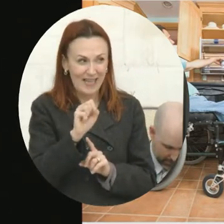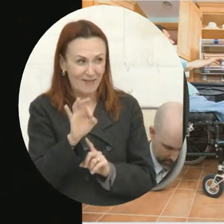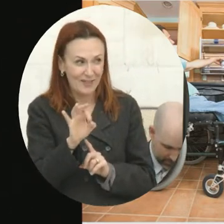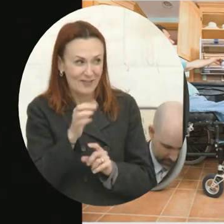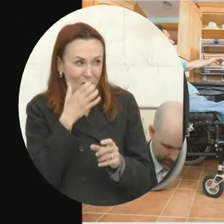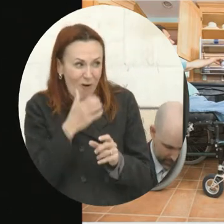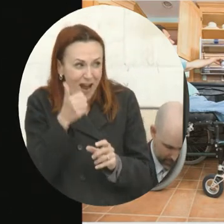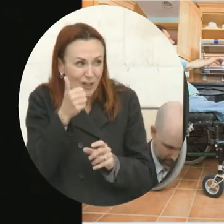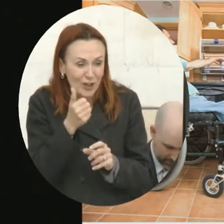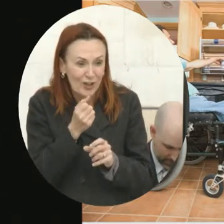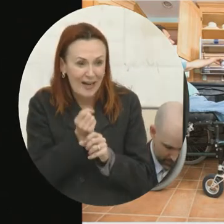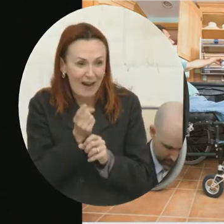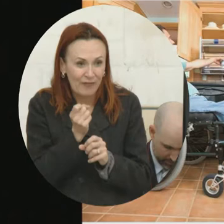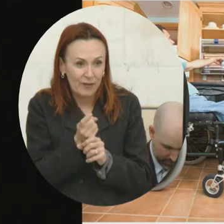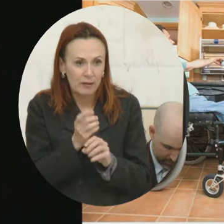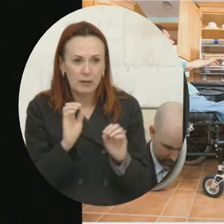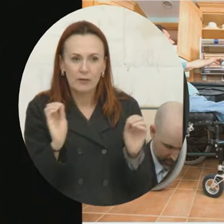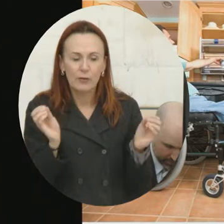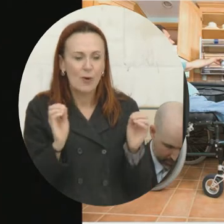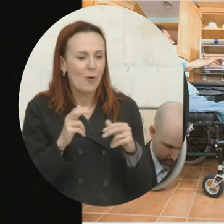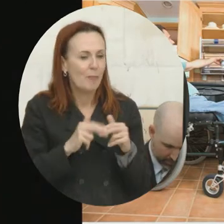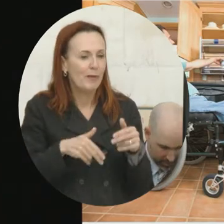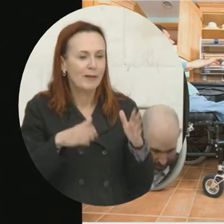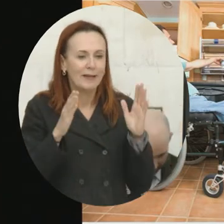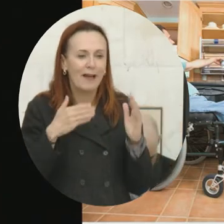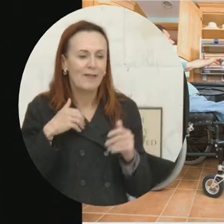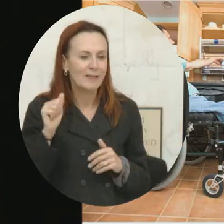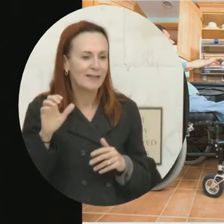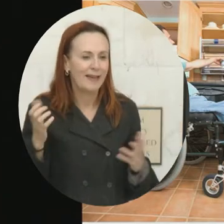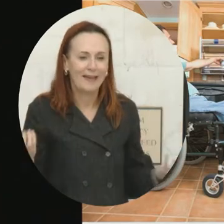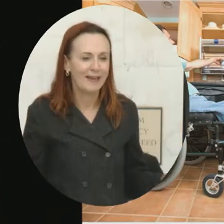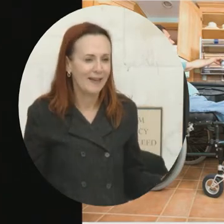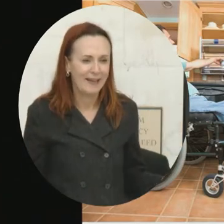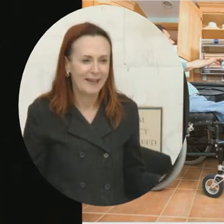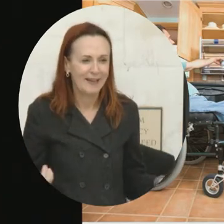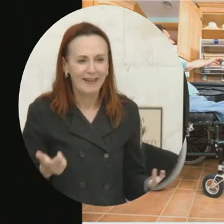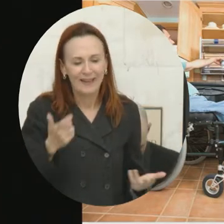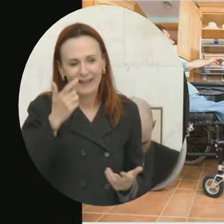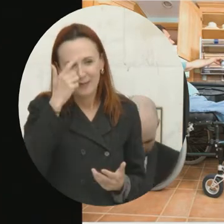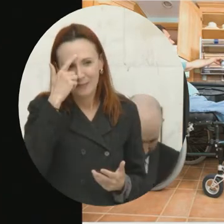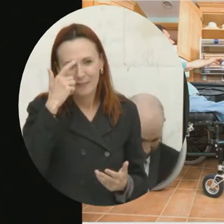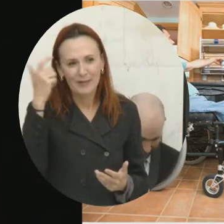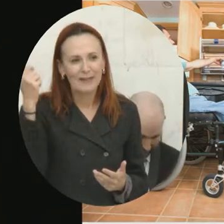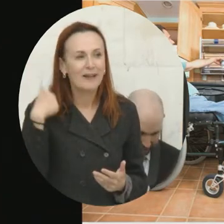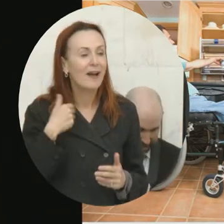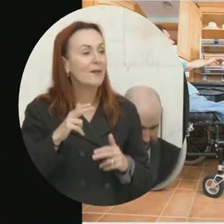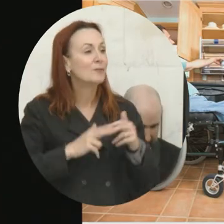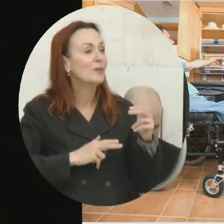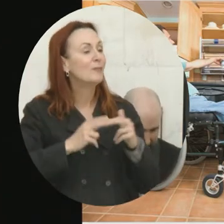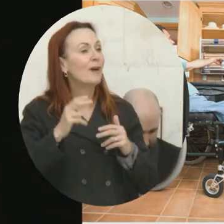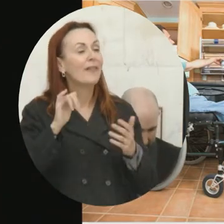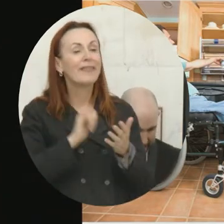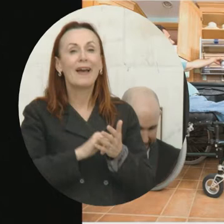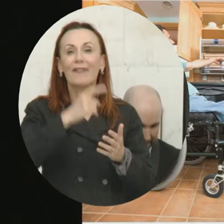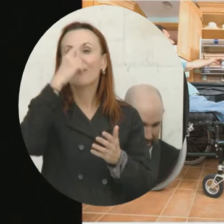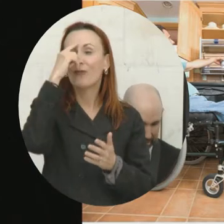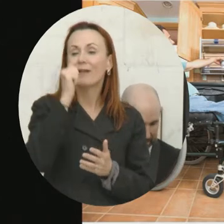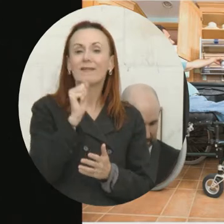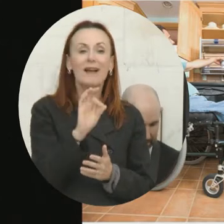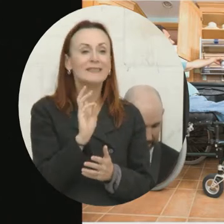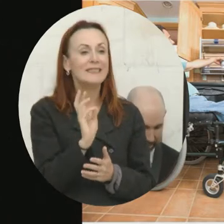and guess what? None of our buildings have air conditioning in them that we live in, right? Because we built our housing for 1960 weather, not